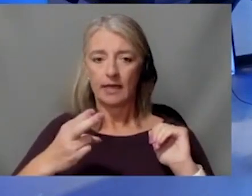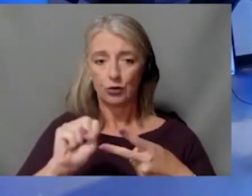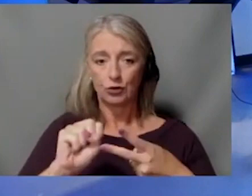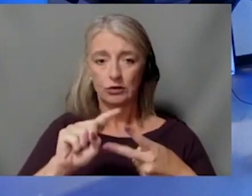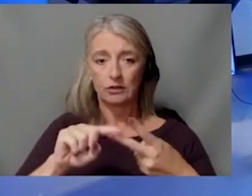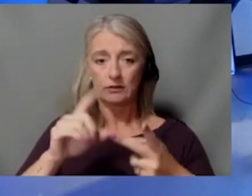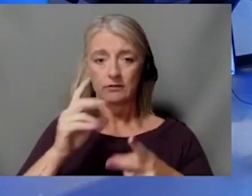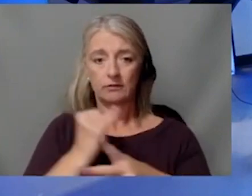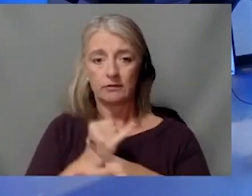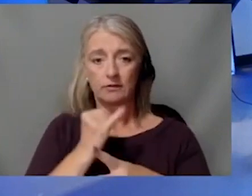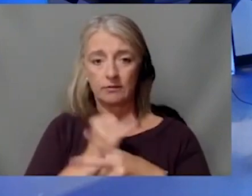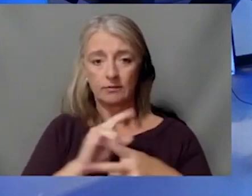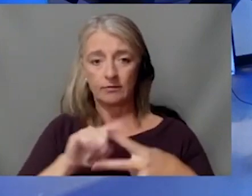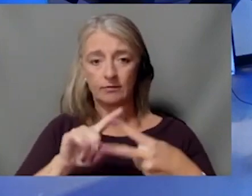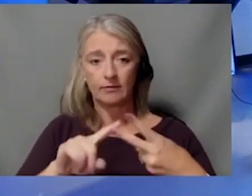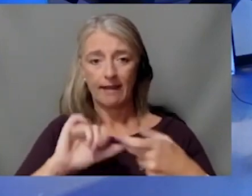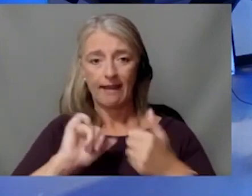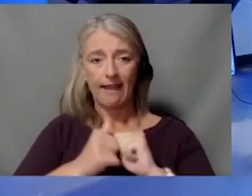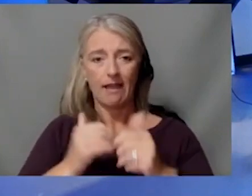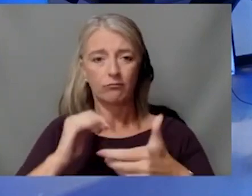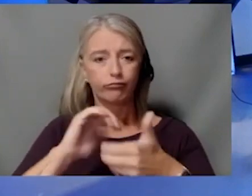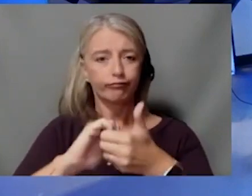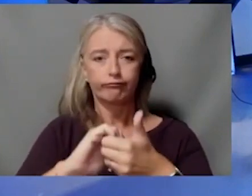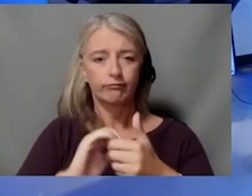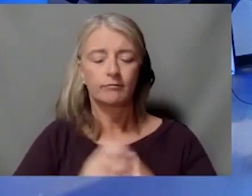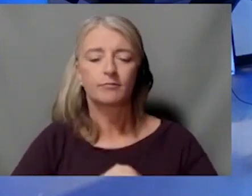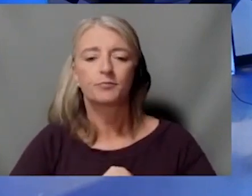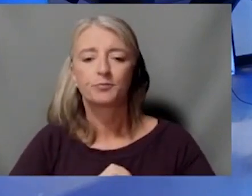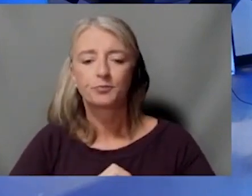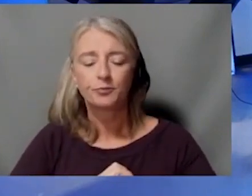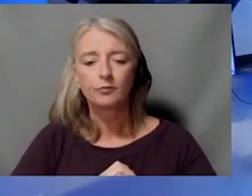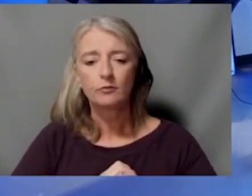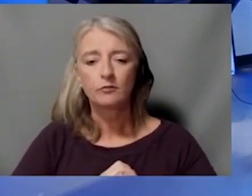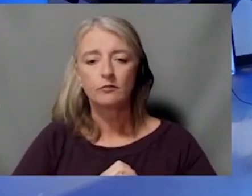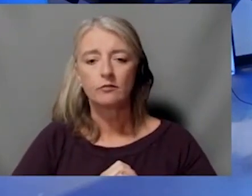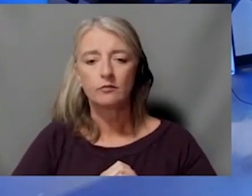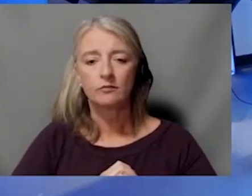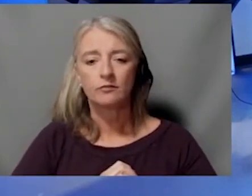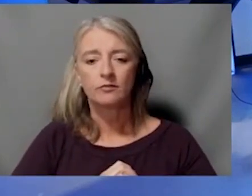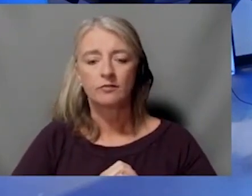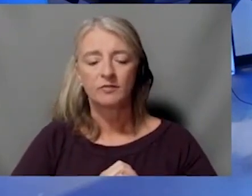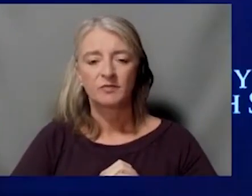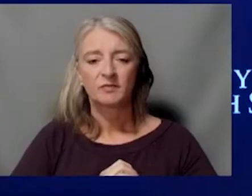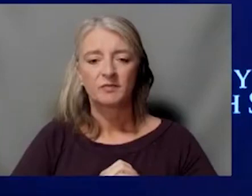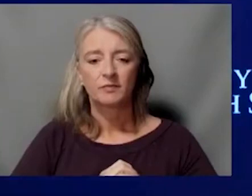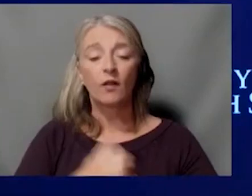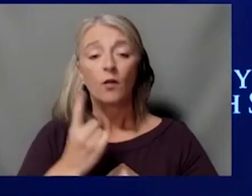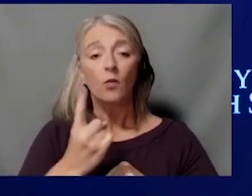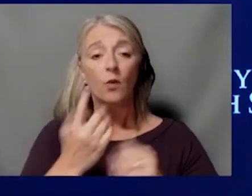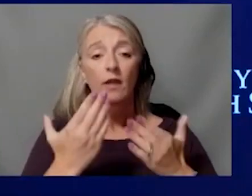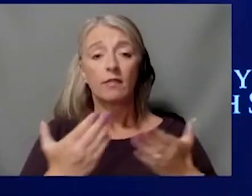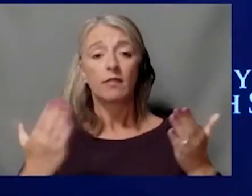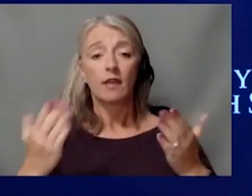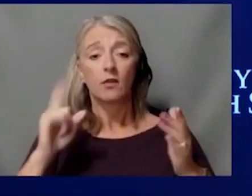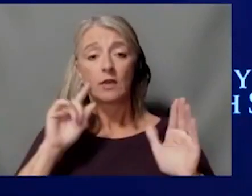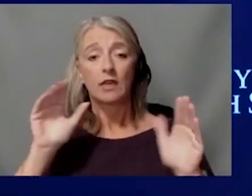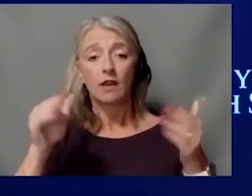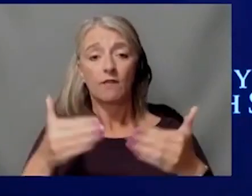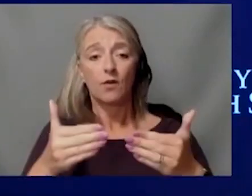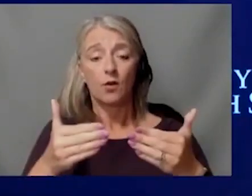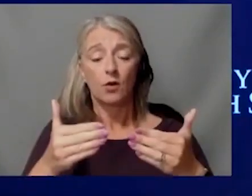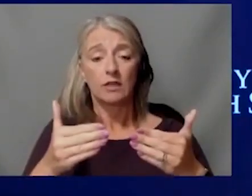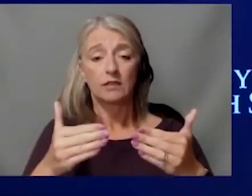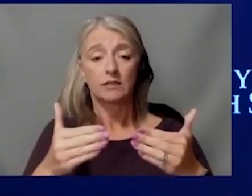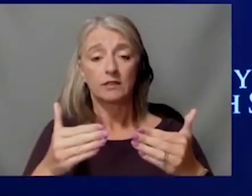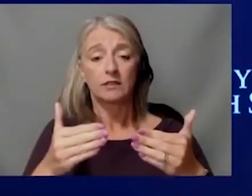NCI Comprehensive. Dr. absolutely. So, you know, one of the things that we have to focus on as a cancer center is making sure